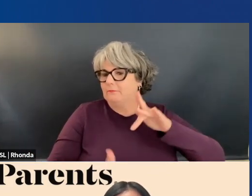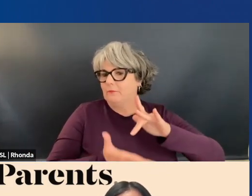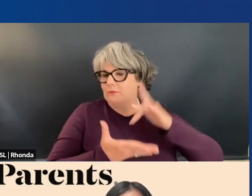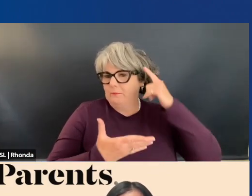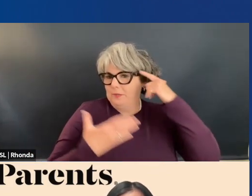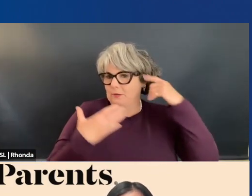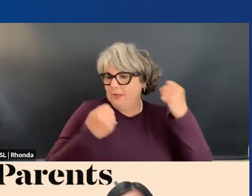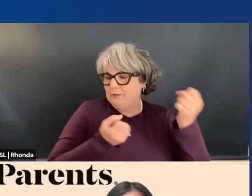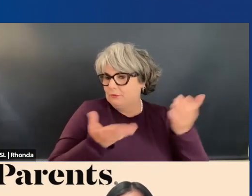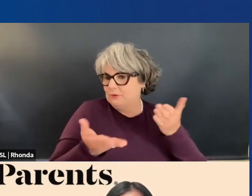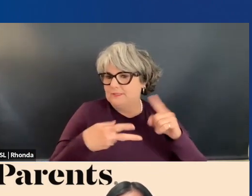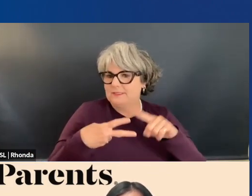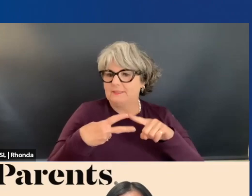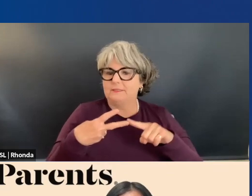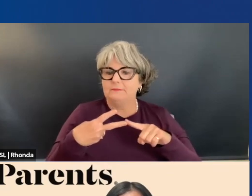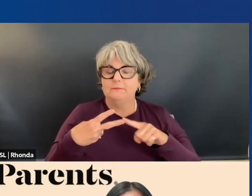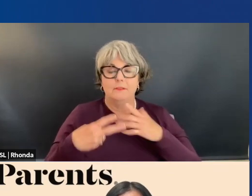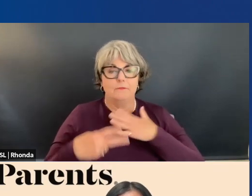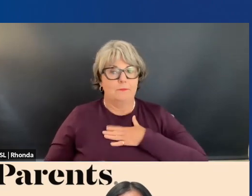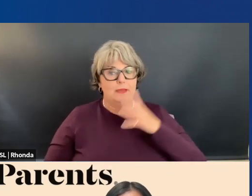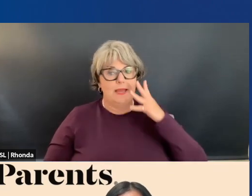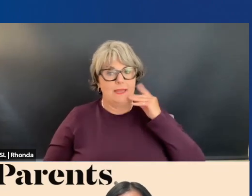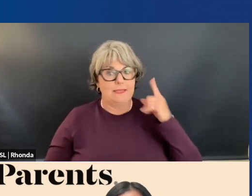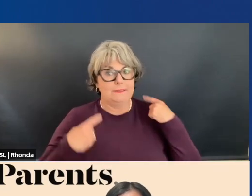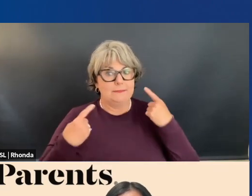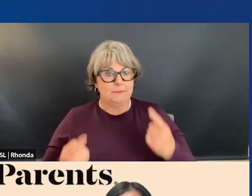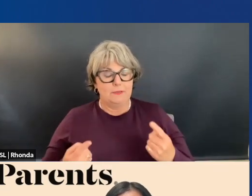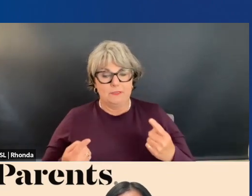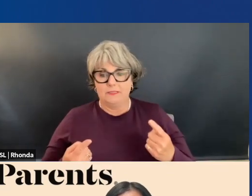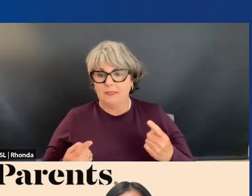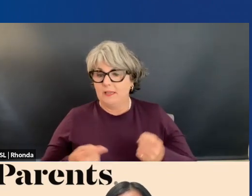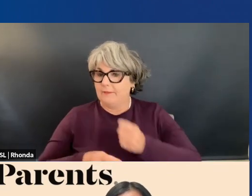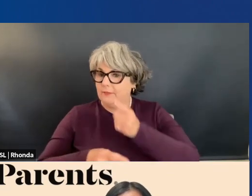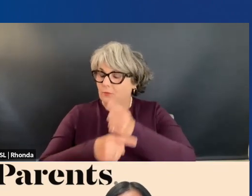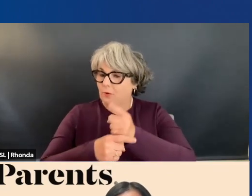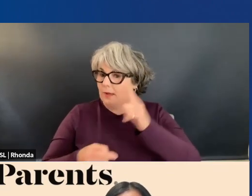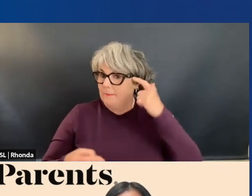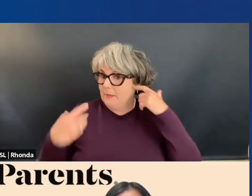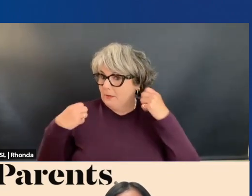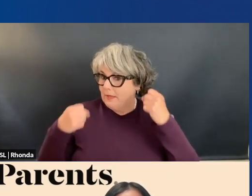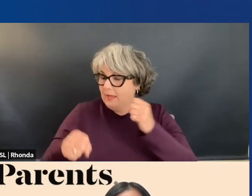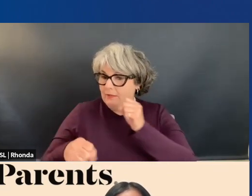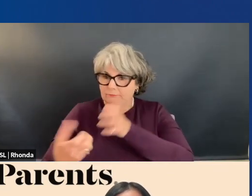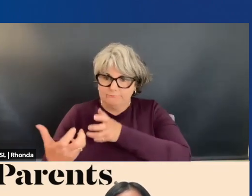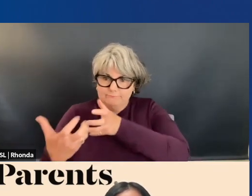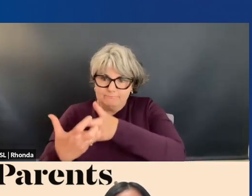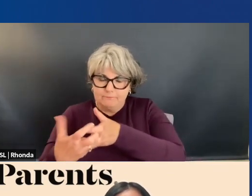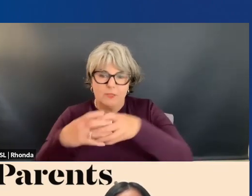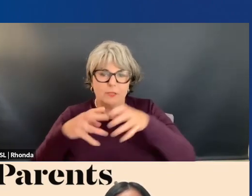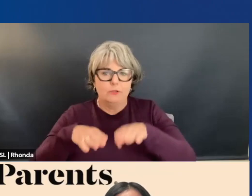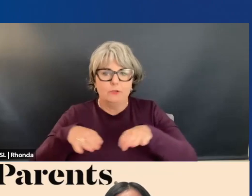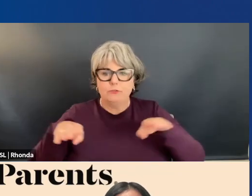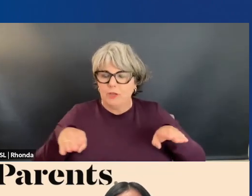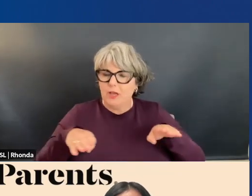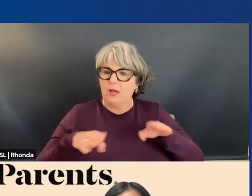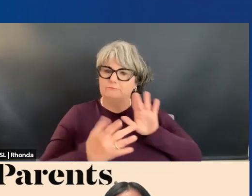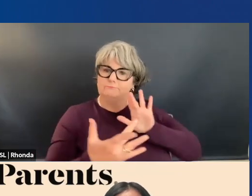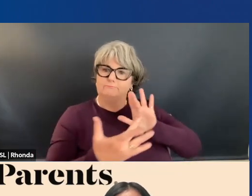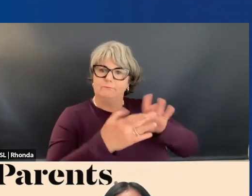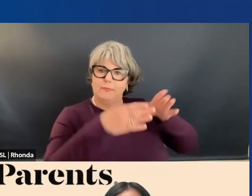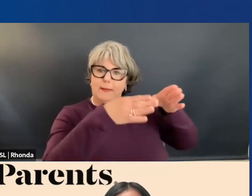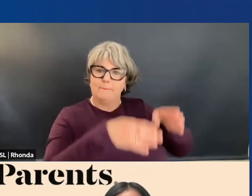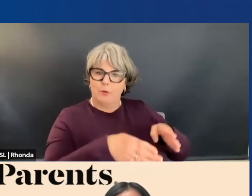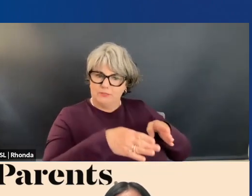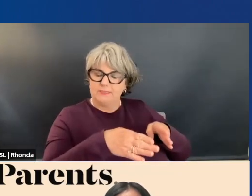services. I know from experience that having the right mental health professional, having your child get to that person, can